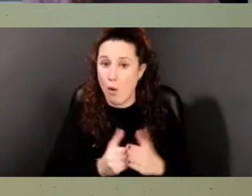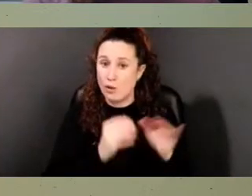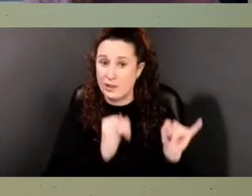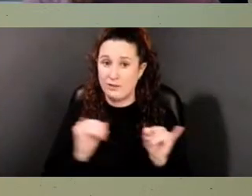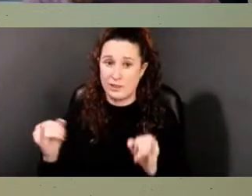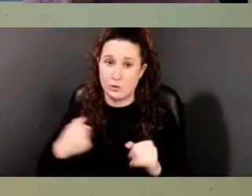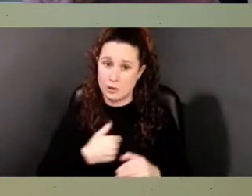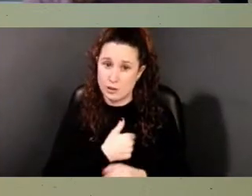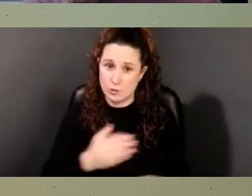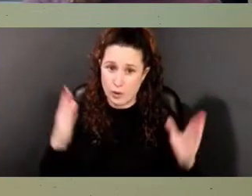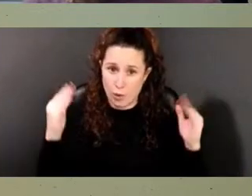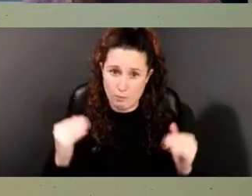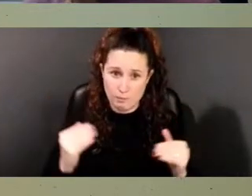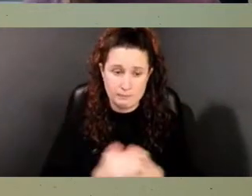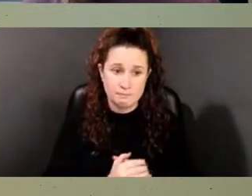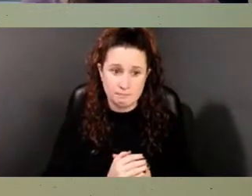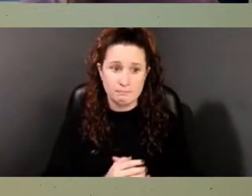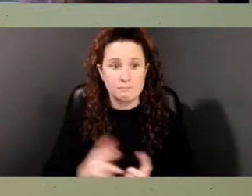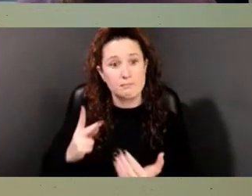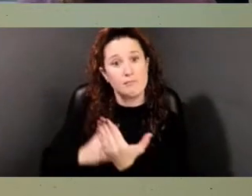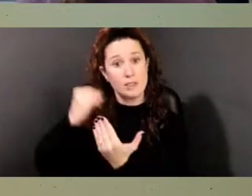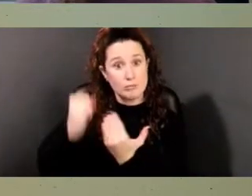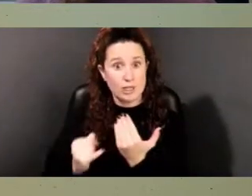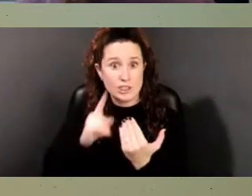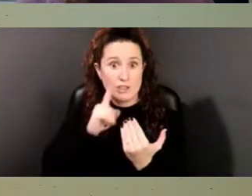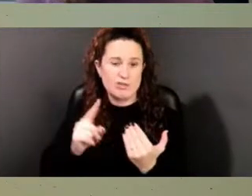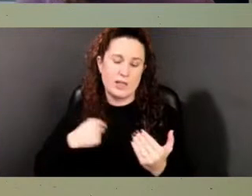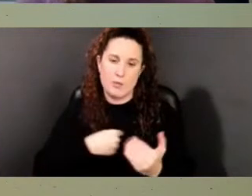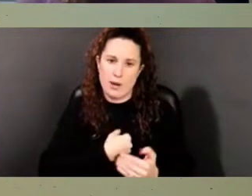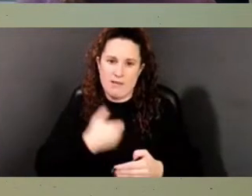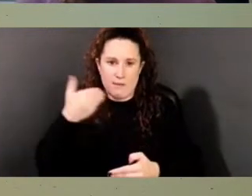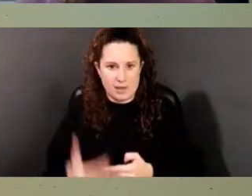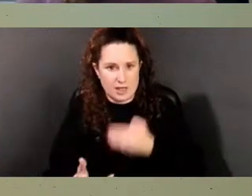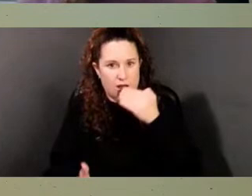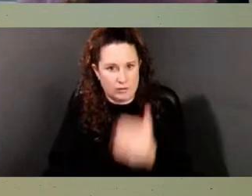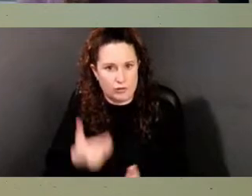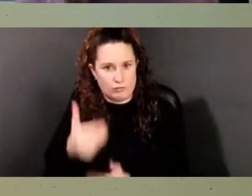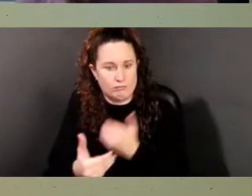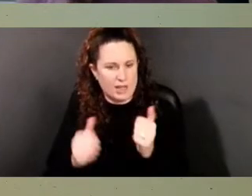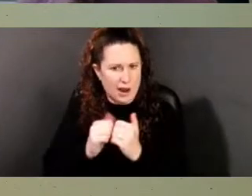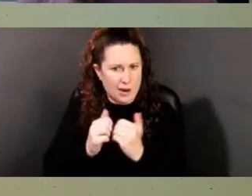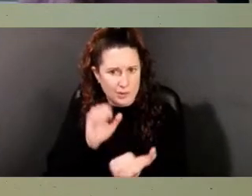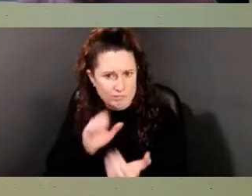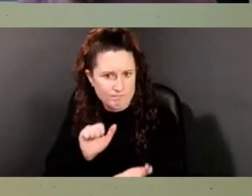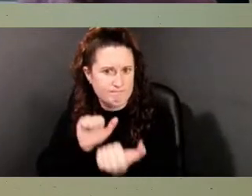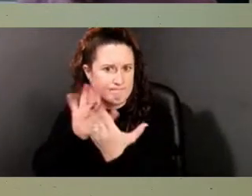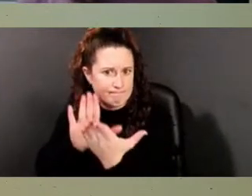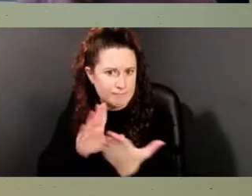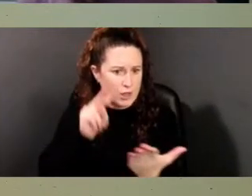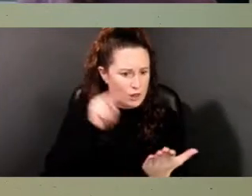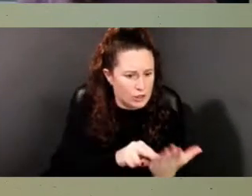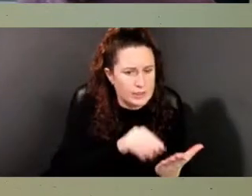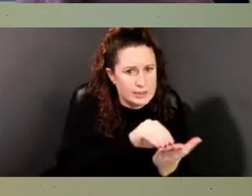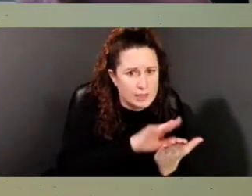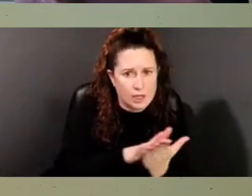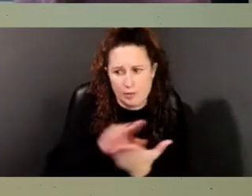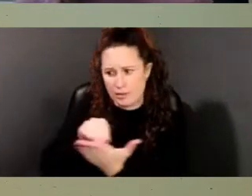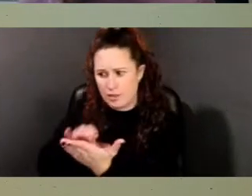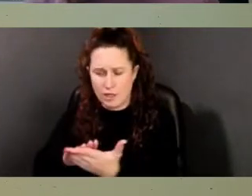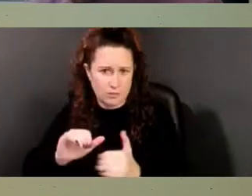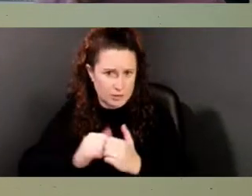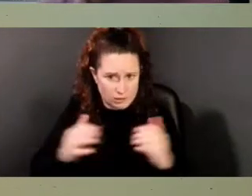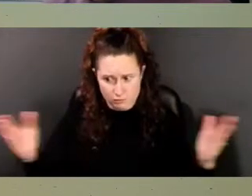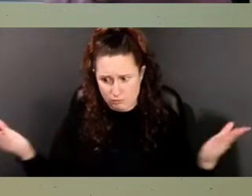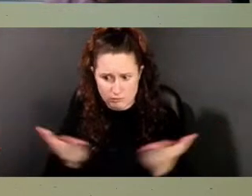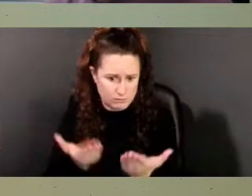This project takes a really methodical approach to searching through and cross-referencing documents, but it's also important to recognize that not